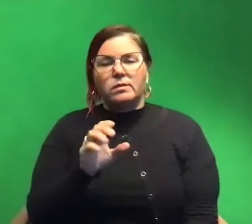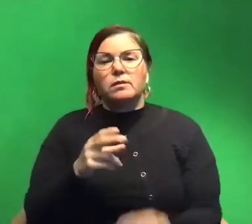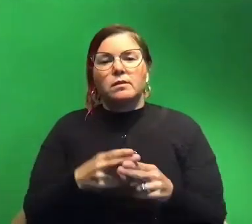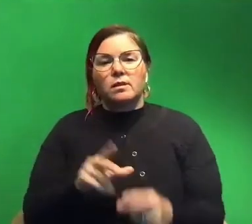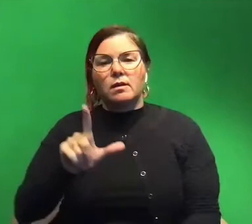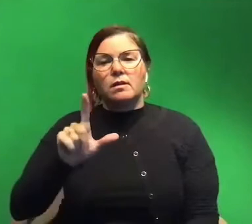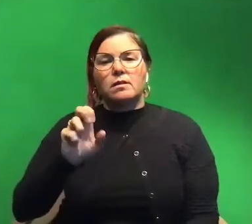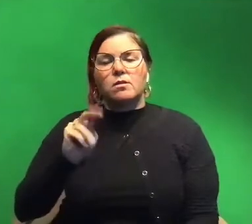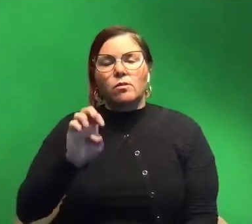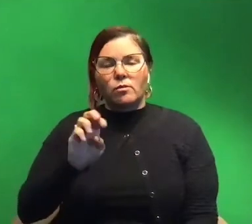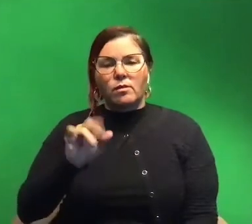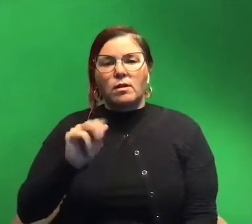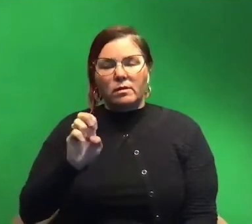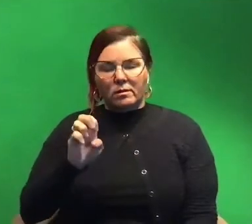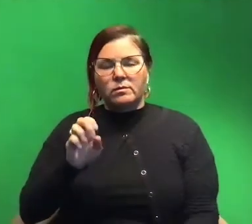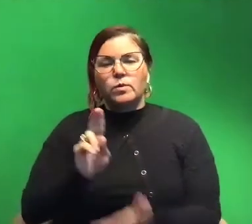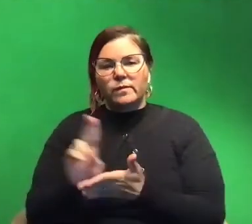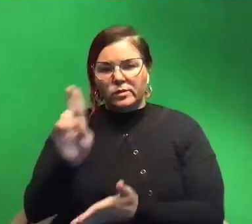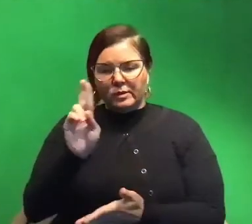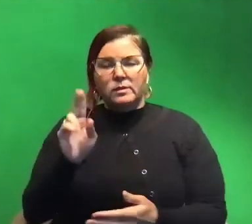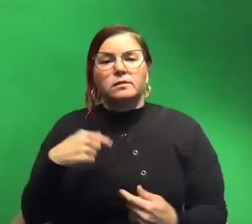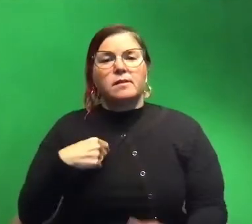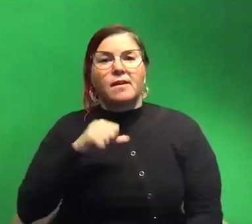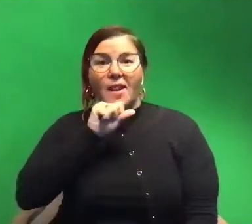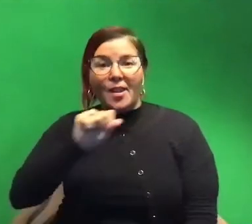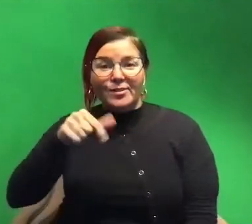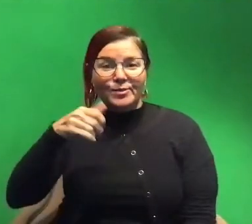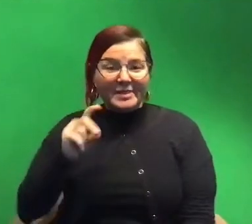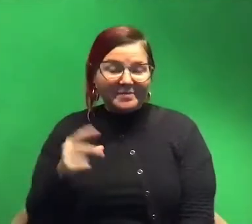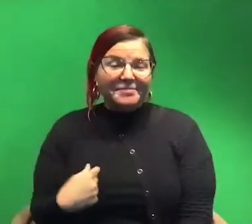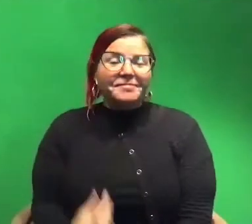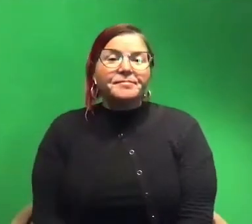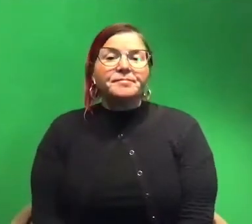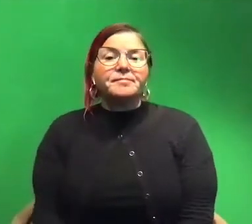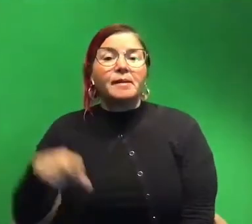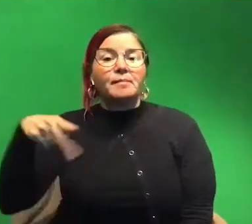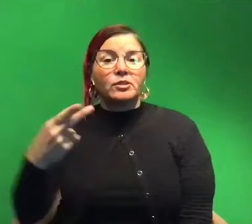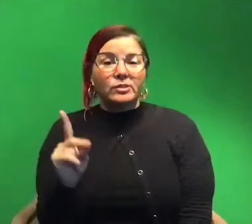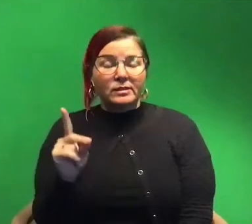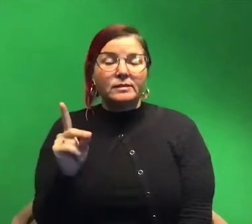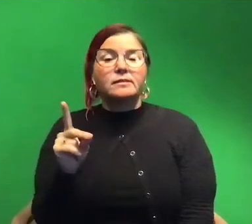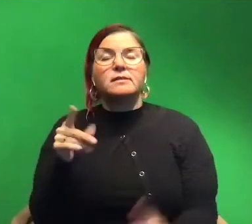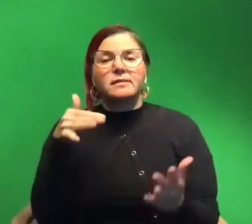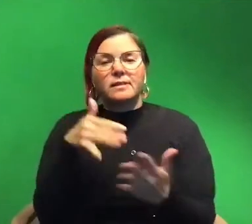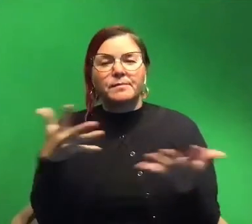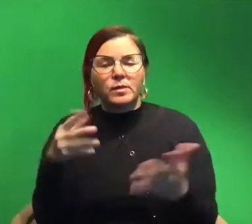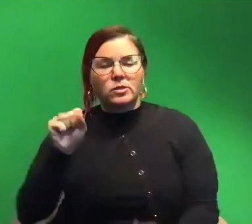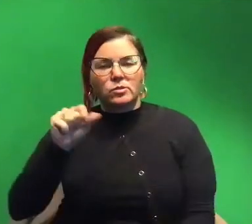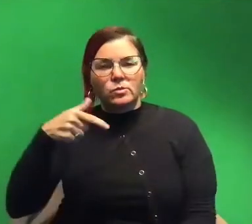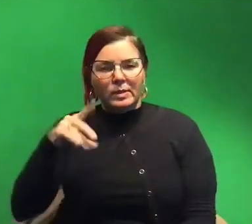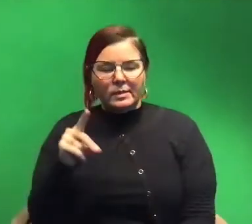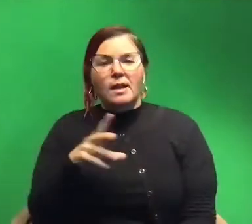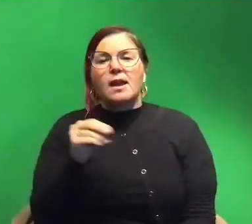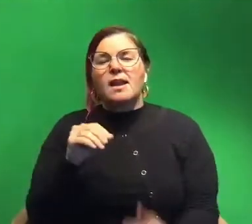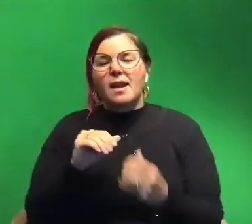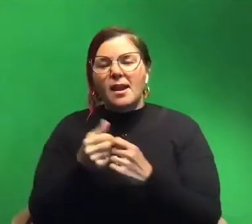Rhine University and I love squid. So I got my PhD studying squid and how